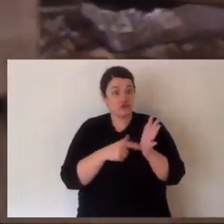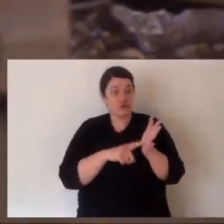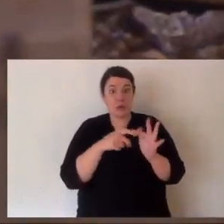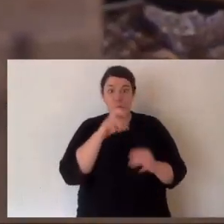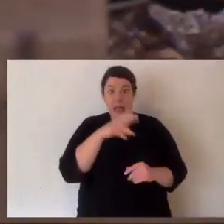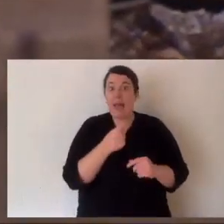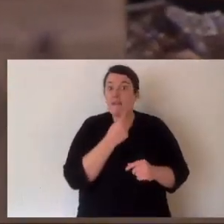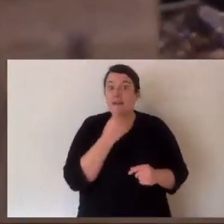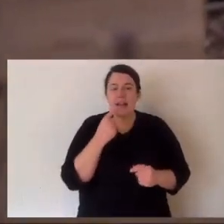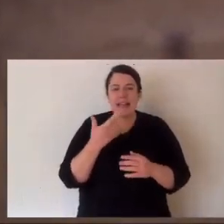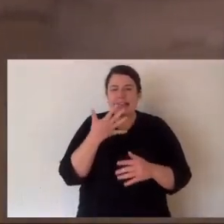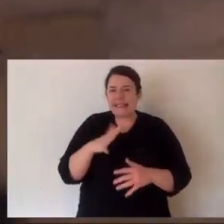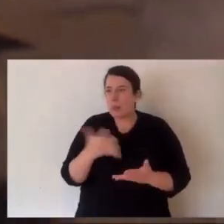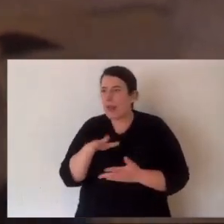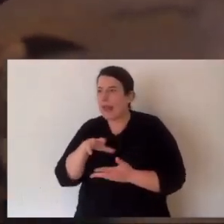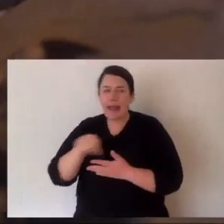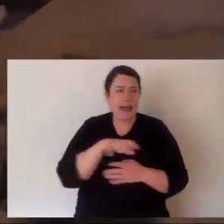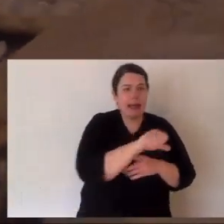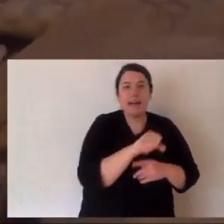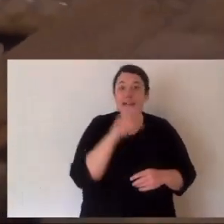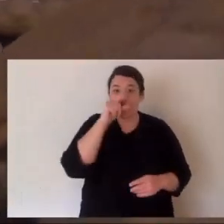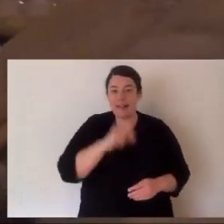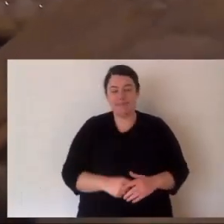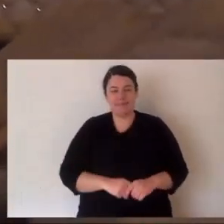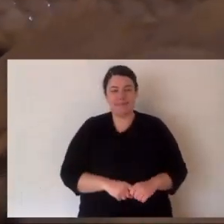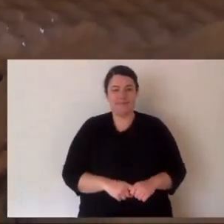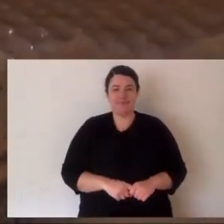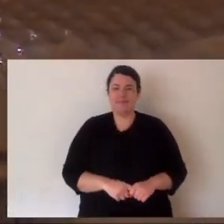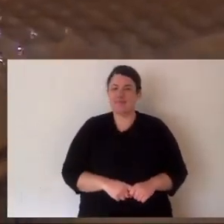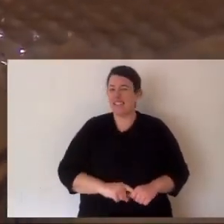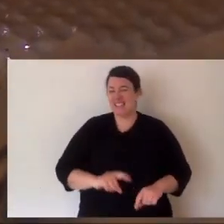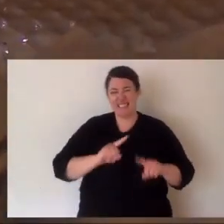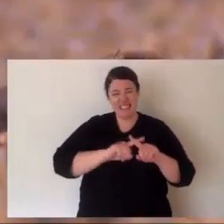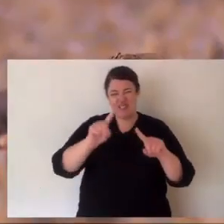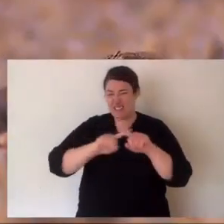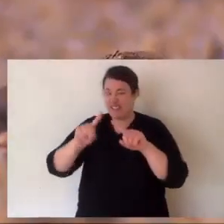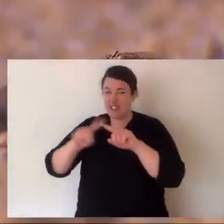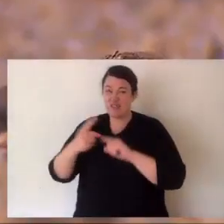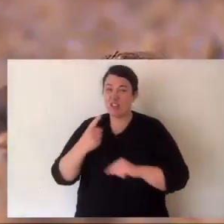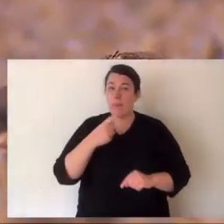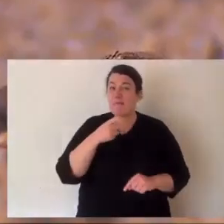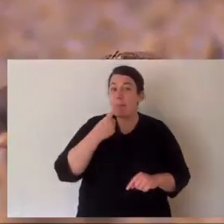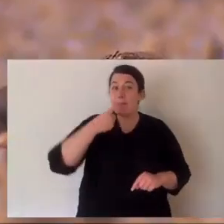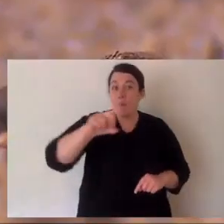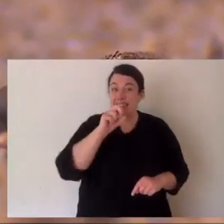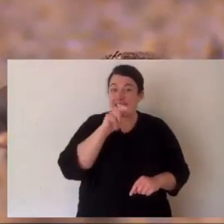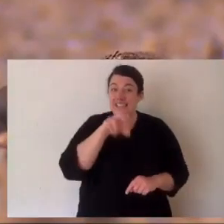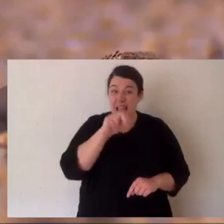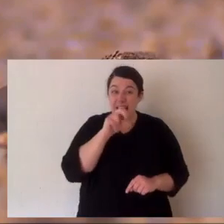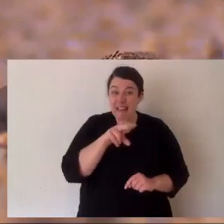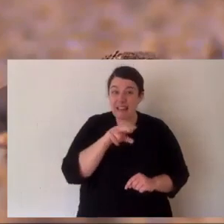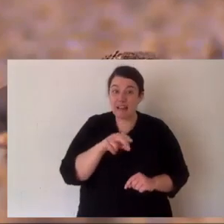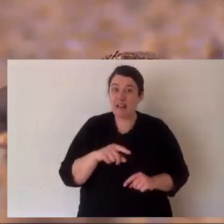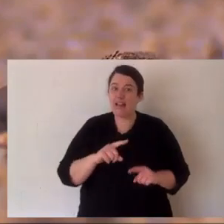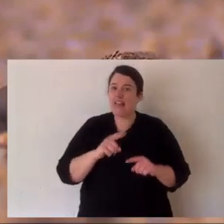Rattlesnakes in that category also do. There are so many different species of venomous snakes. They all have venom